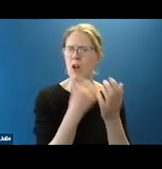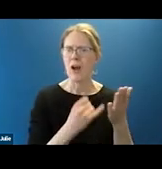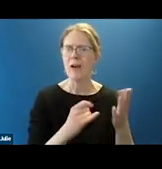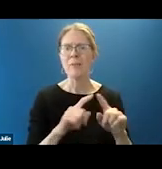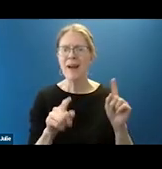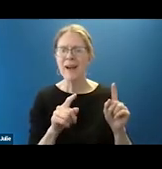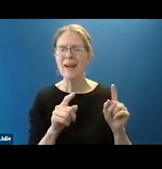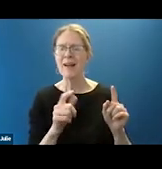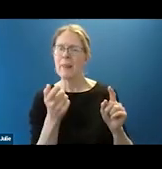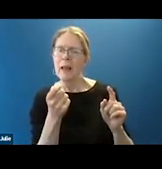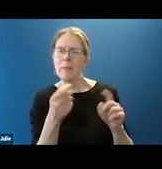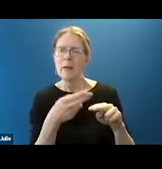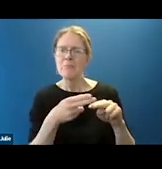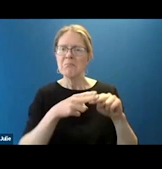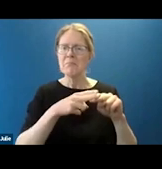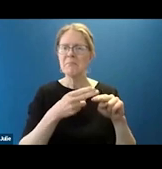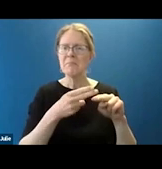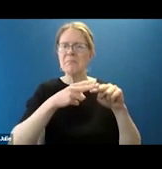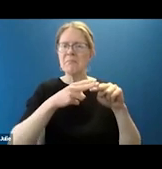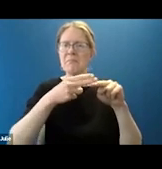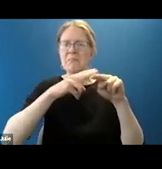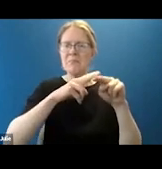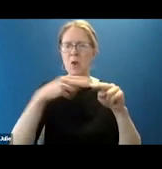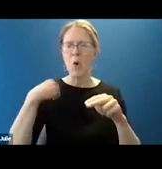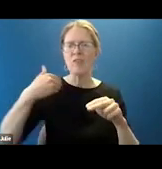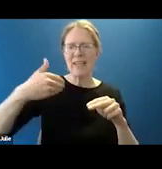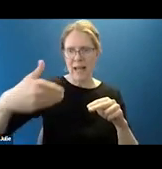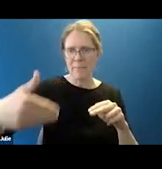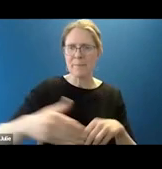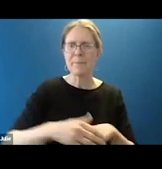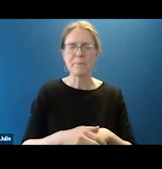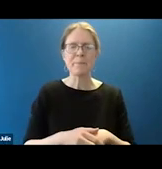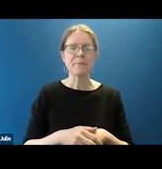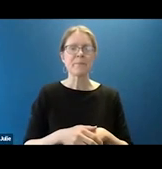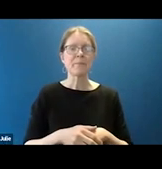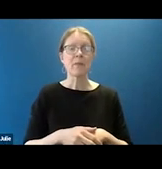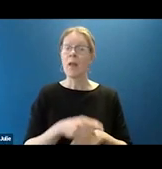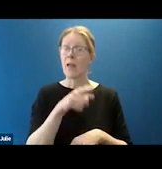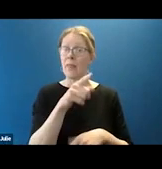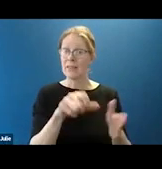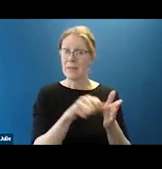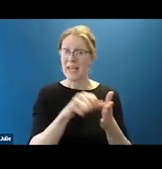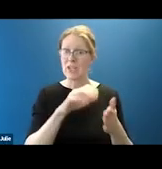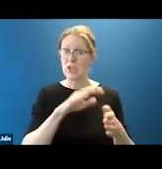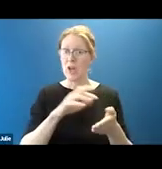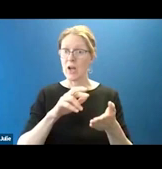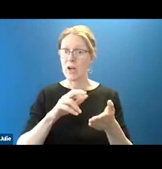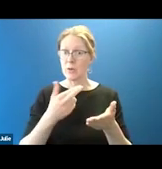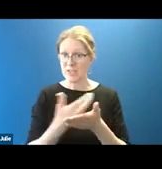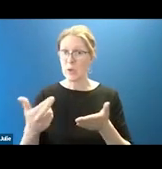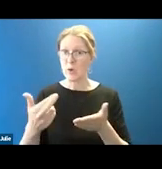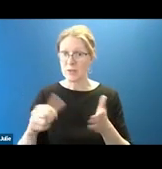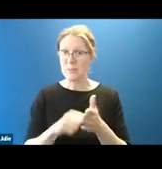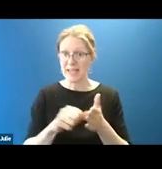So that's just some different best practices. An expanded version of this page is on our resource page there. Speaking of resources,